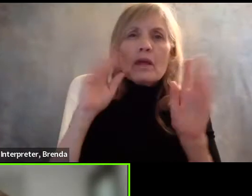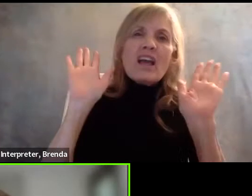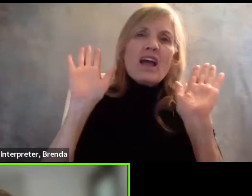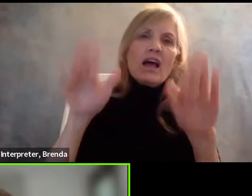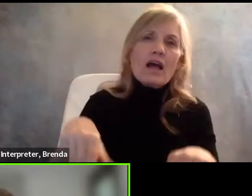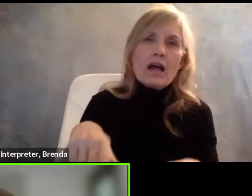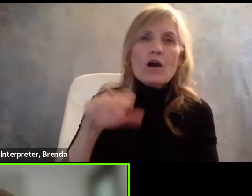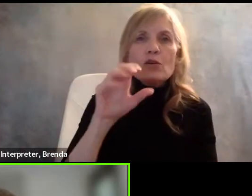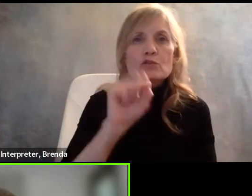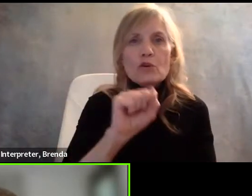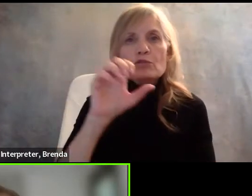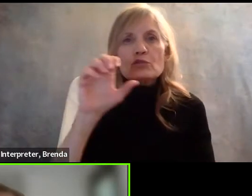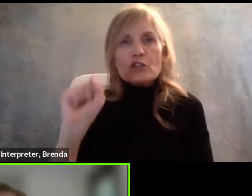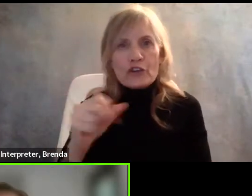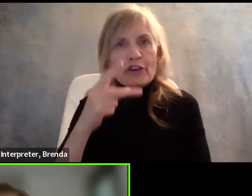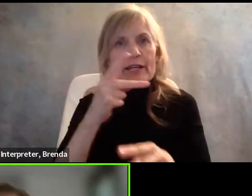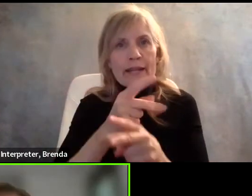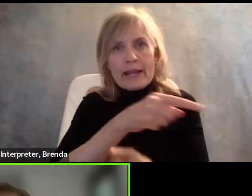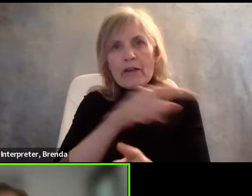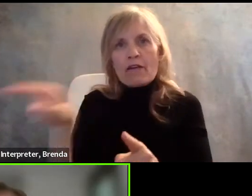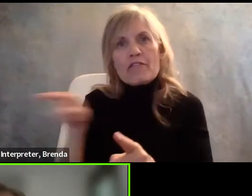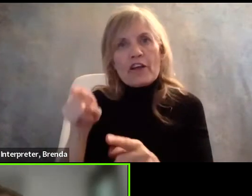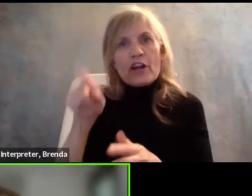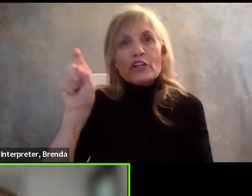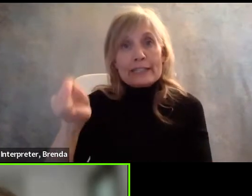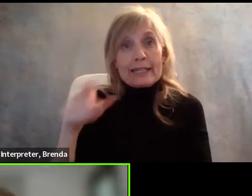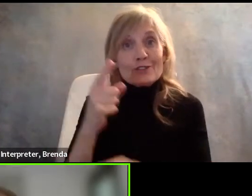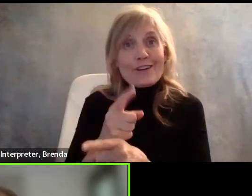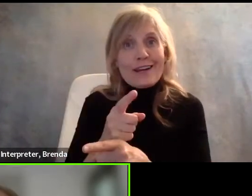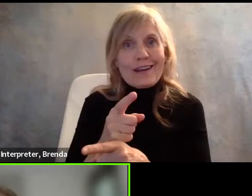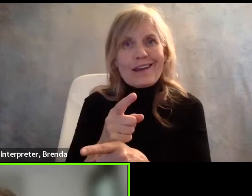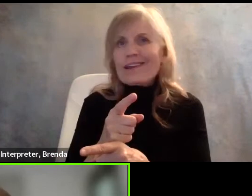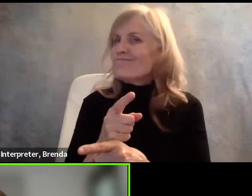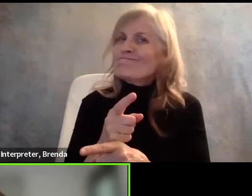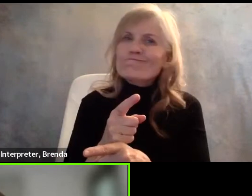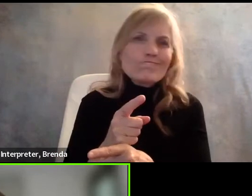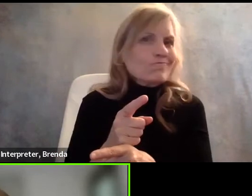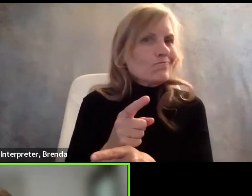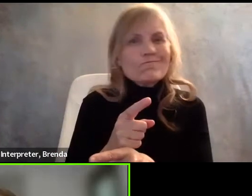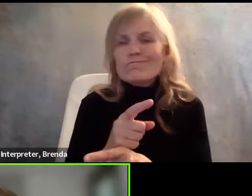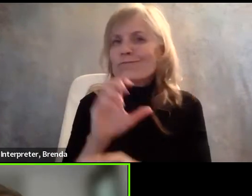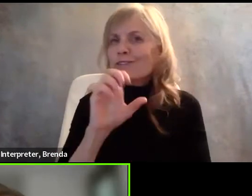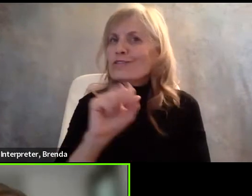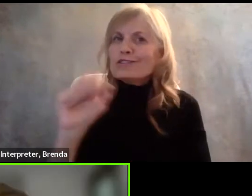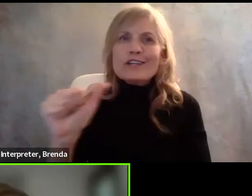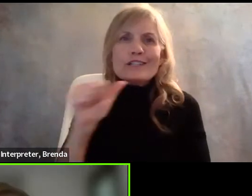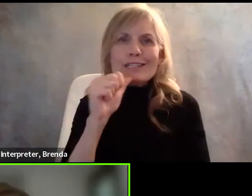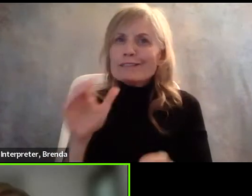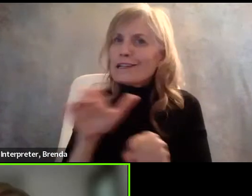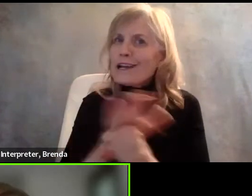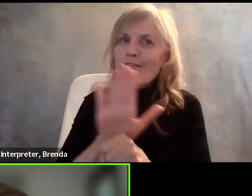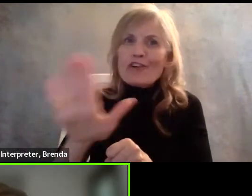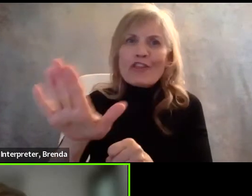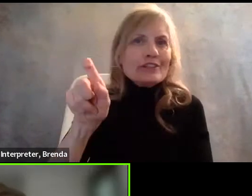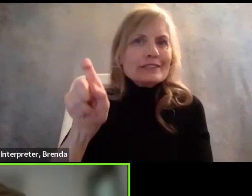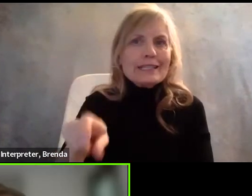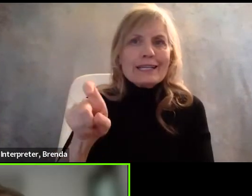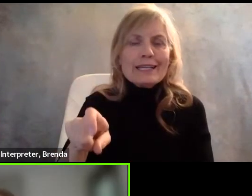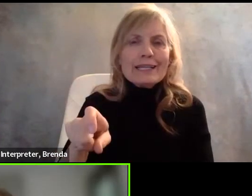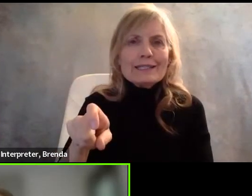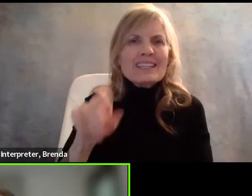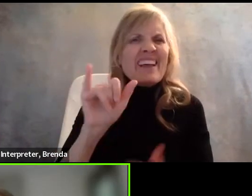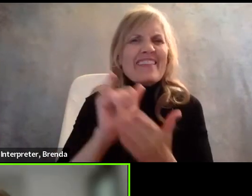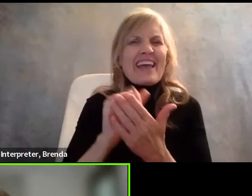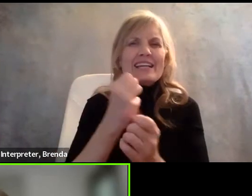of those people, right? And Social Security does not, in fact, take care of people. There is really not much of a safety